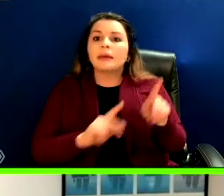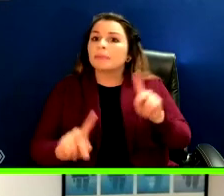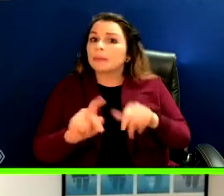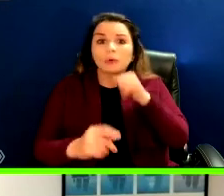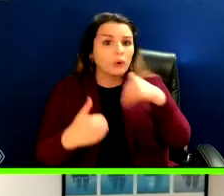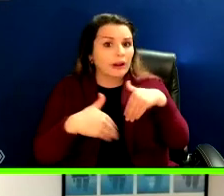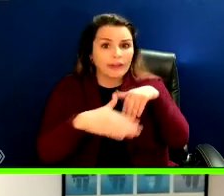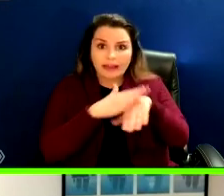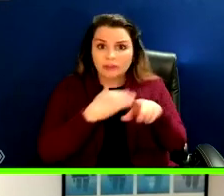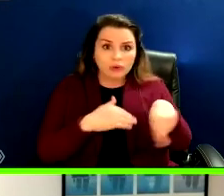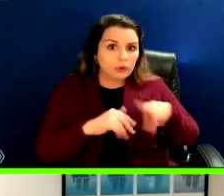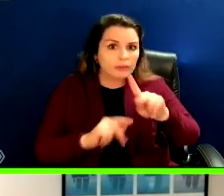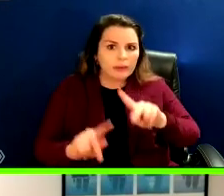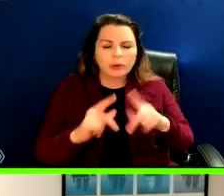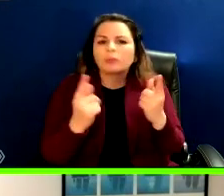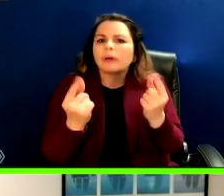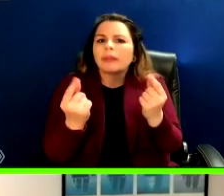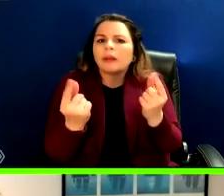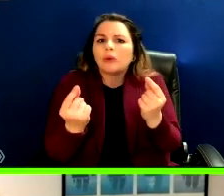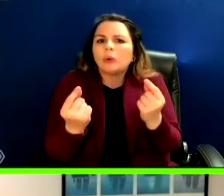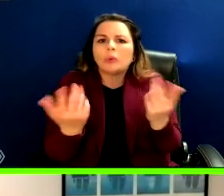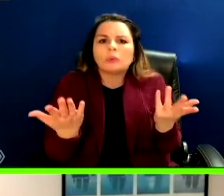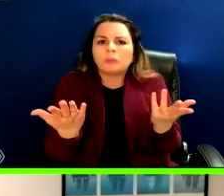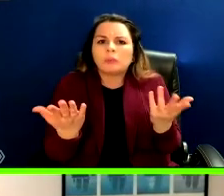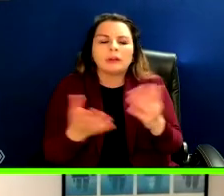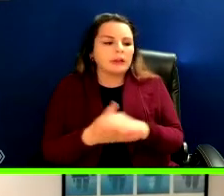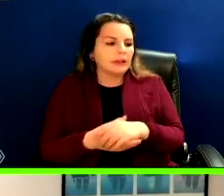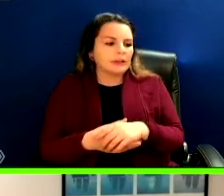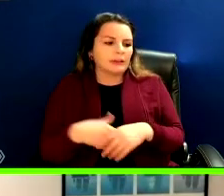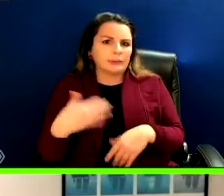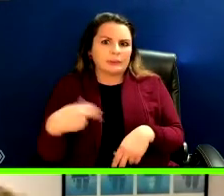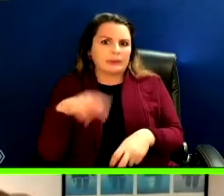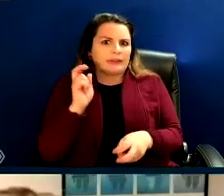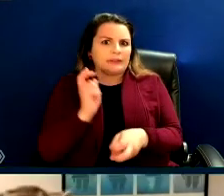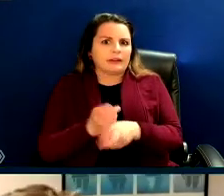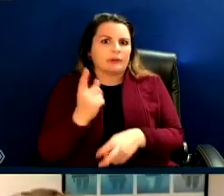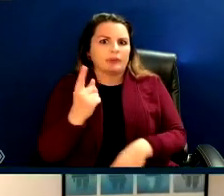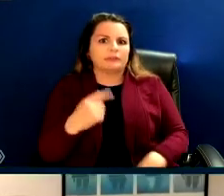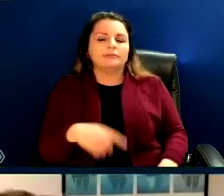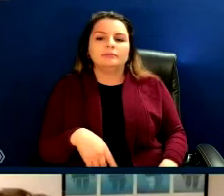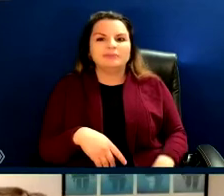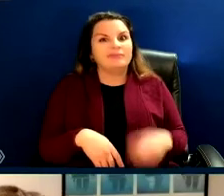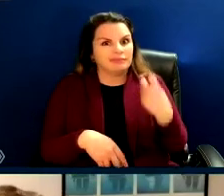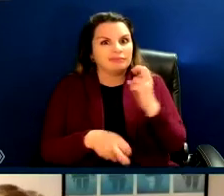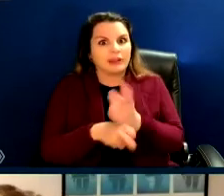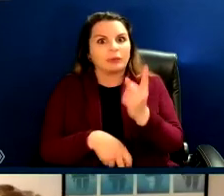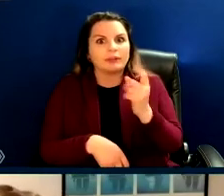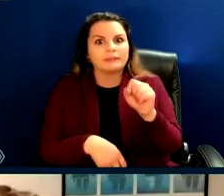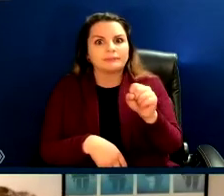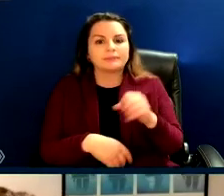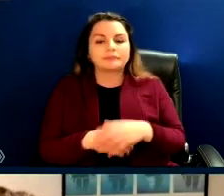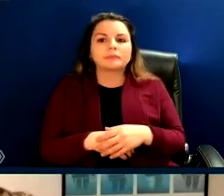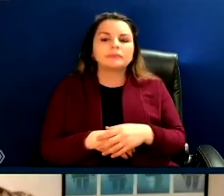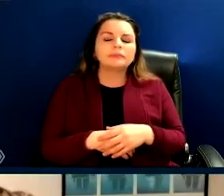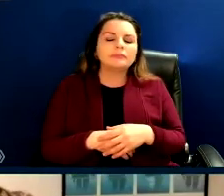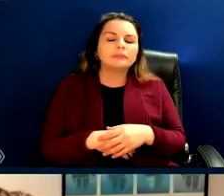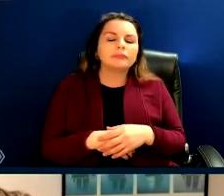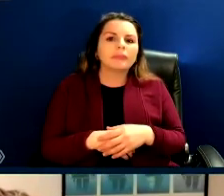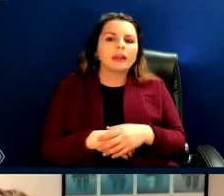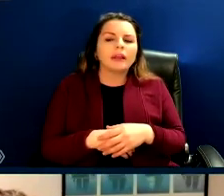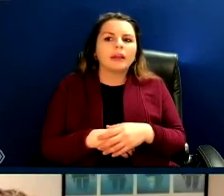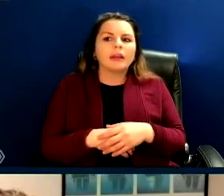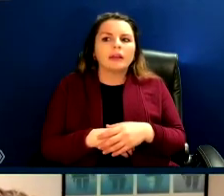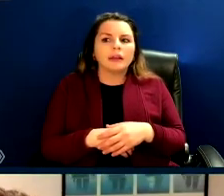What would be the best options? That's a hard last question. That's a hard question. I mean, I think that